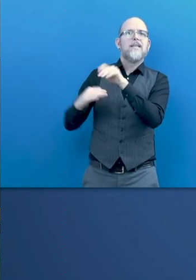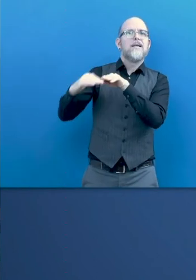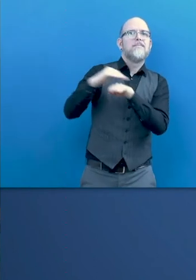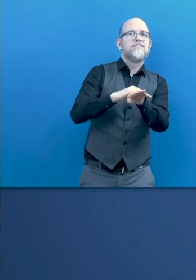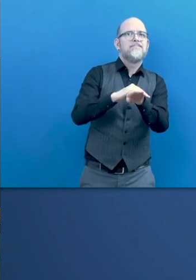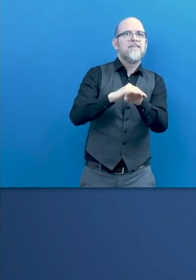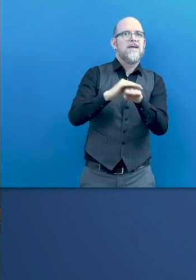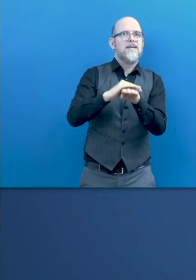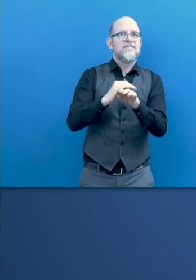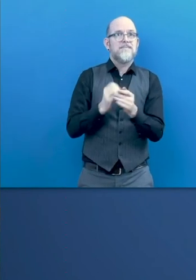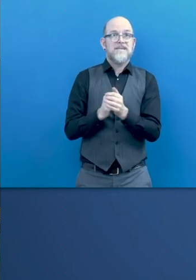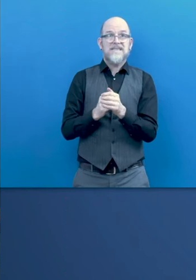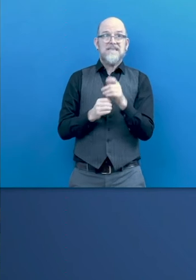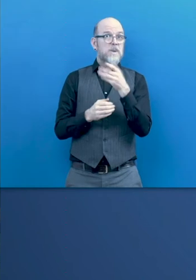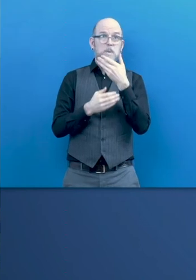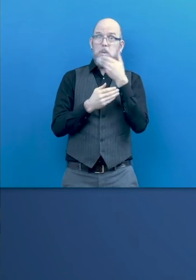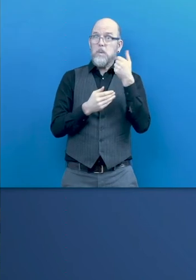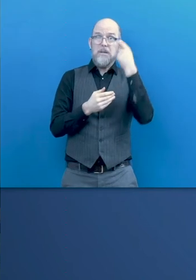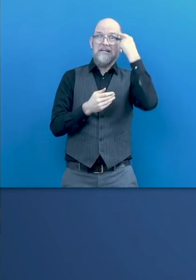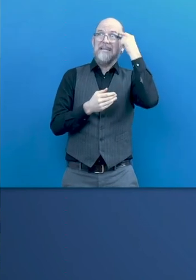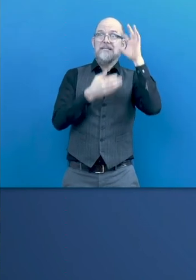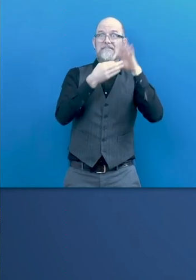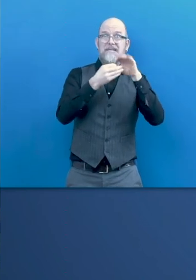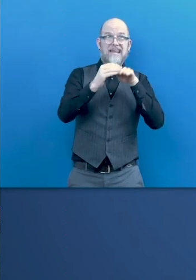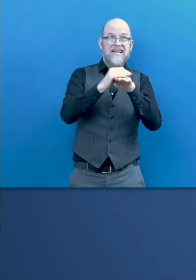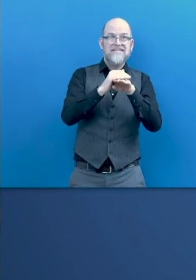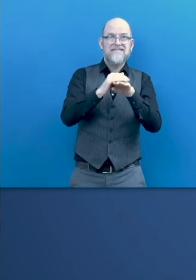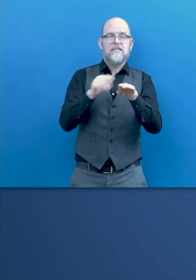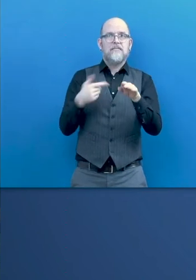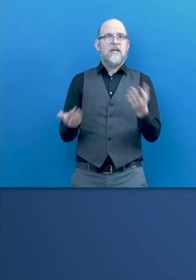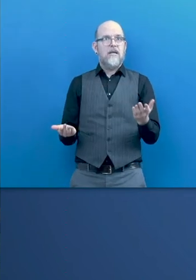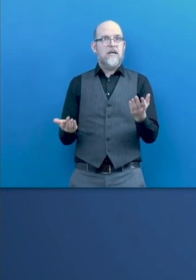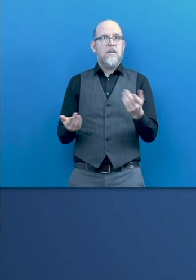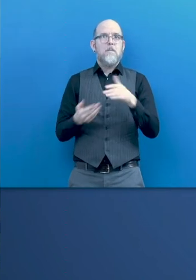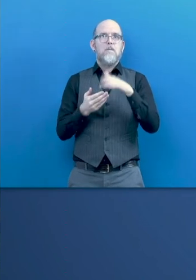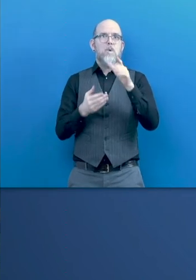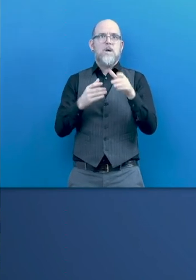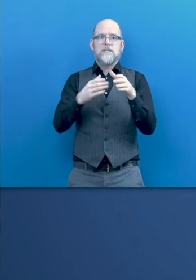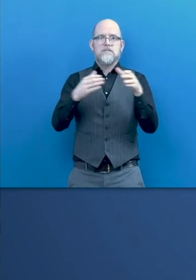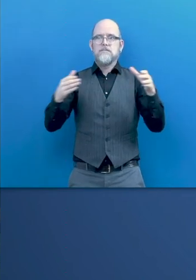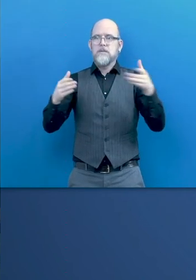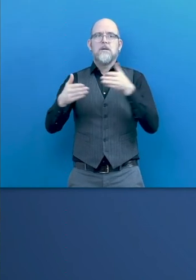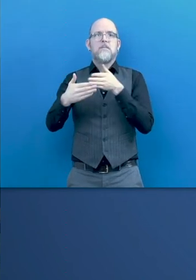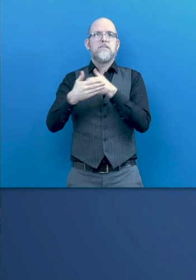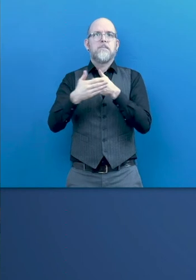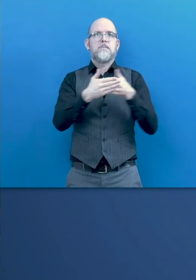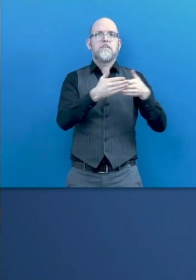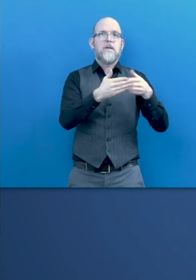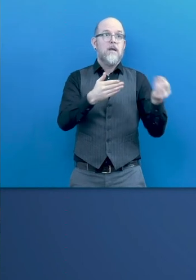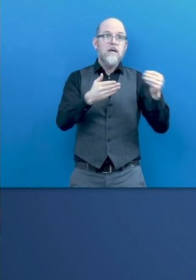accessible. If it's not accessible, if will be one more sweep. Today,